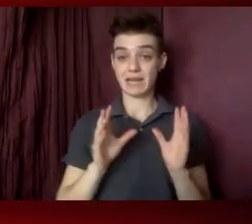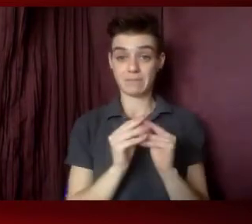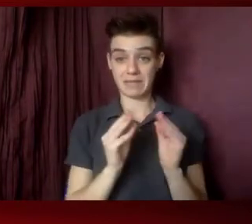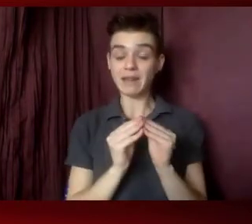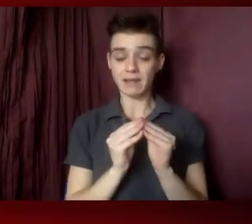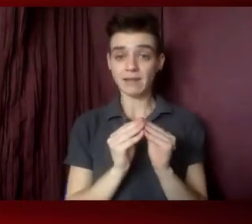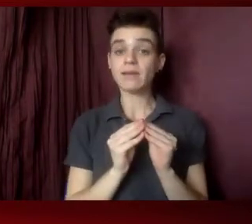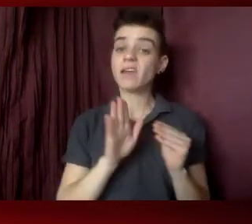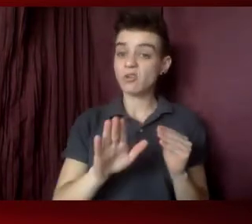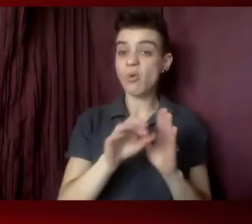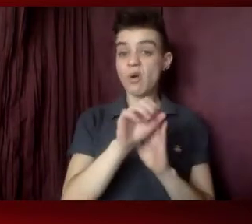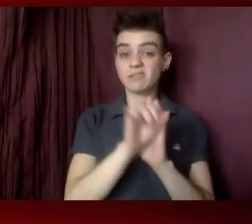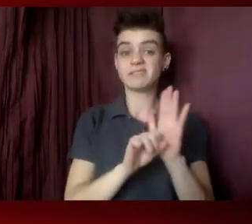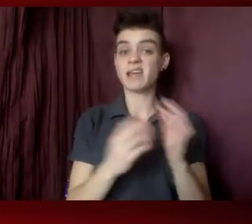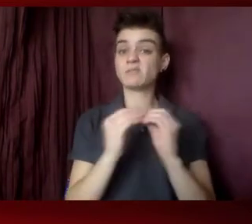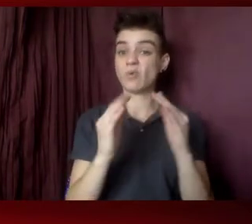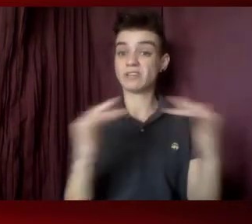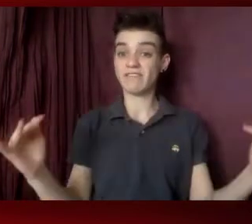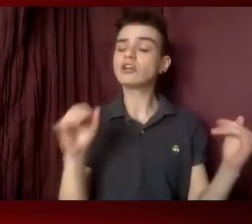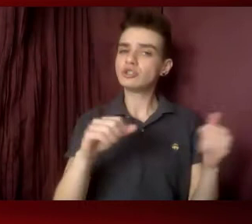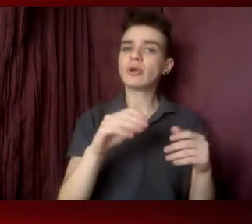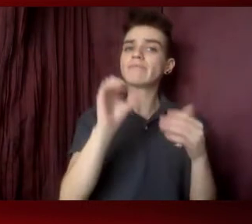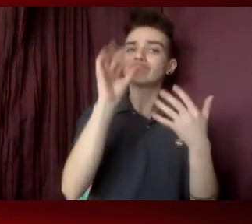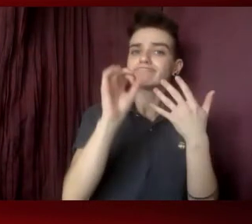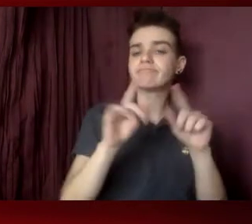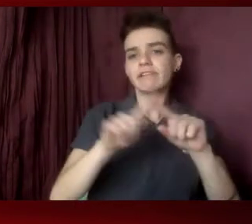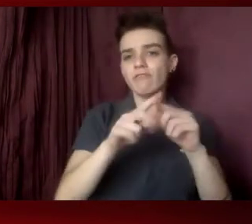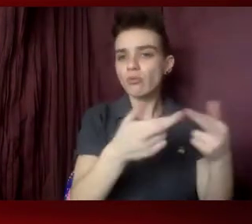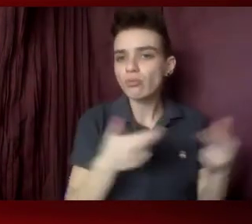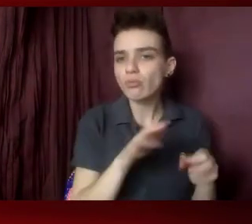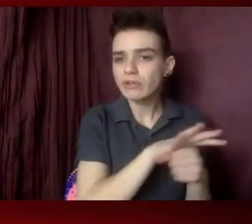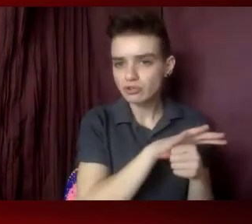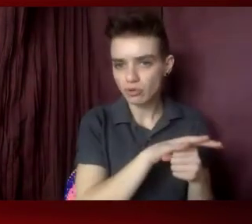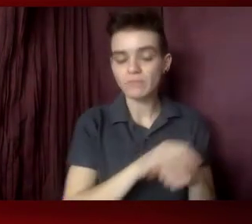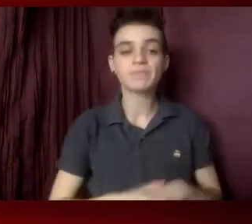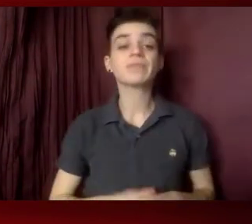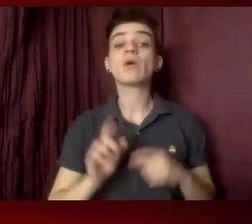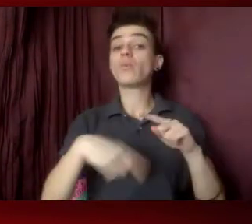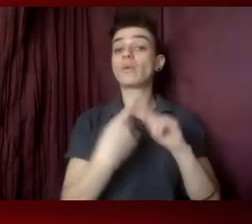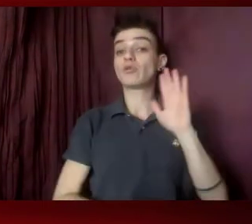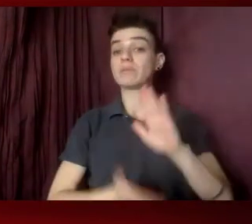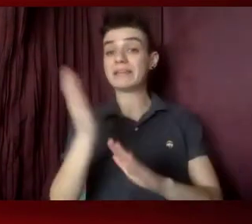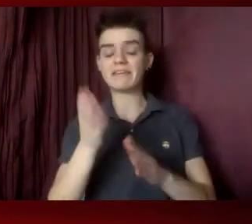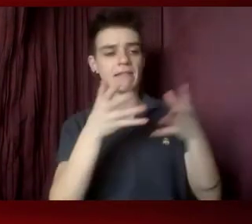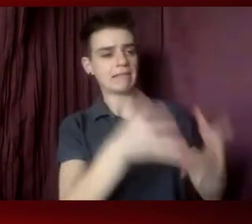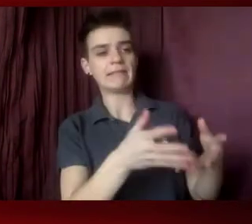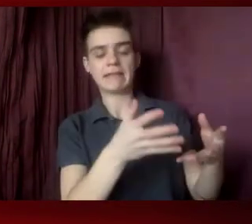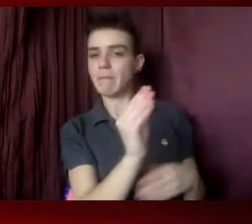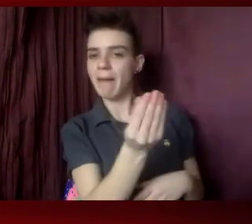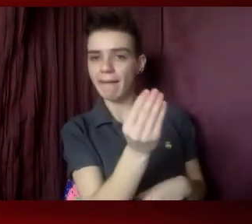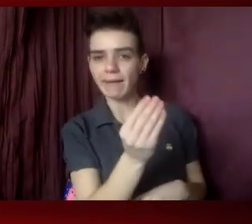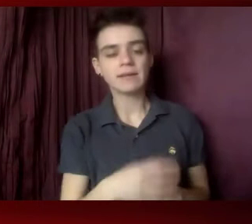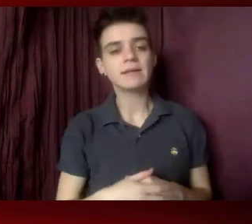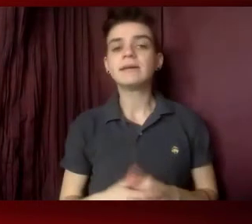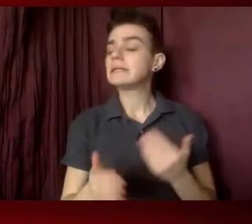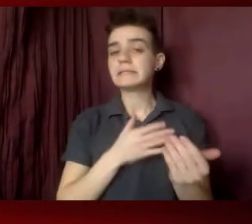state, share regional stories. When you're done, you always want to leave a packet of material and information. Don't worry about all the details in